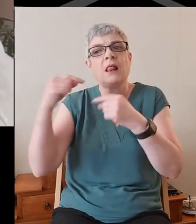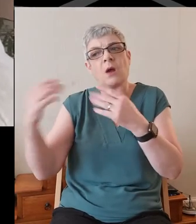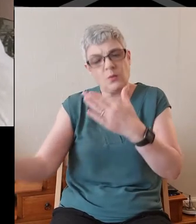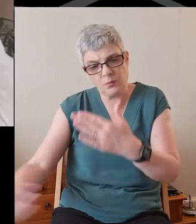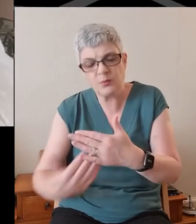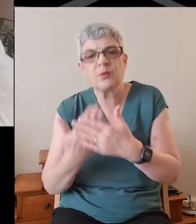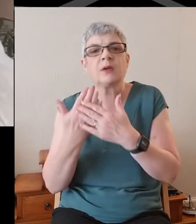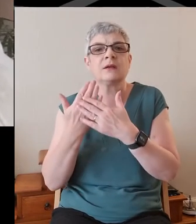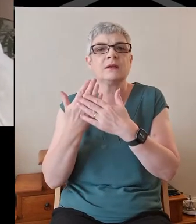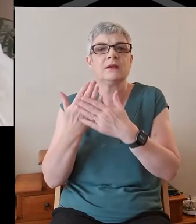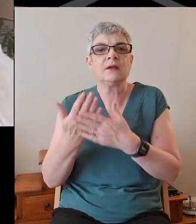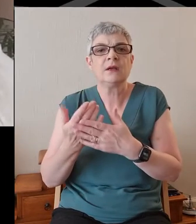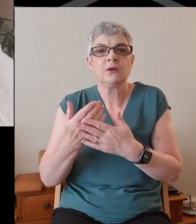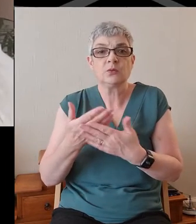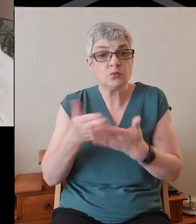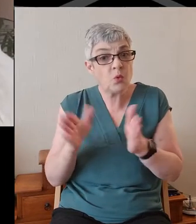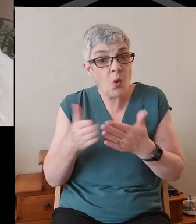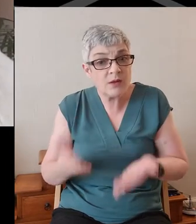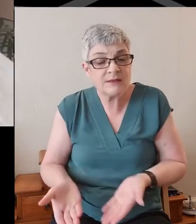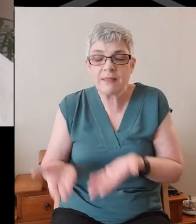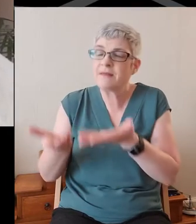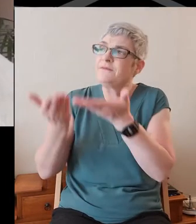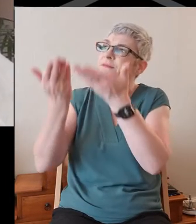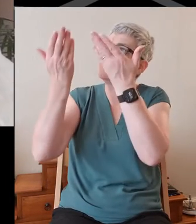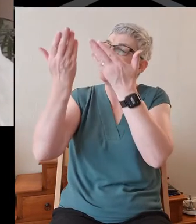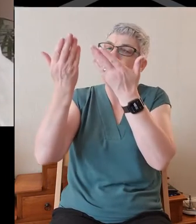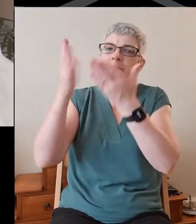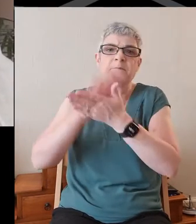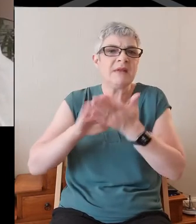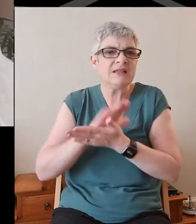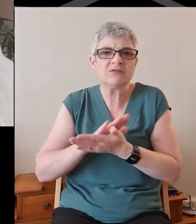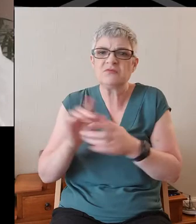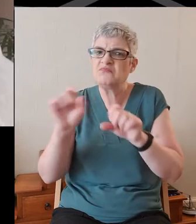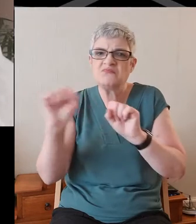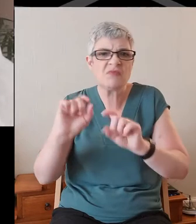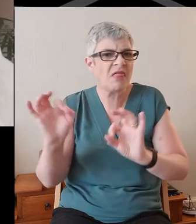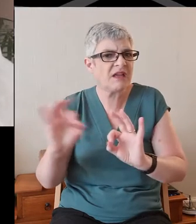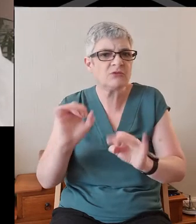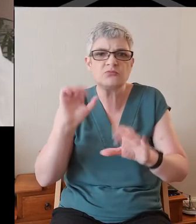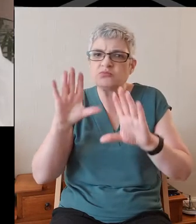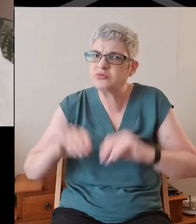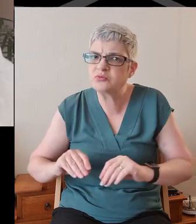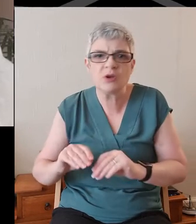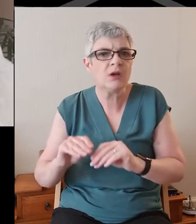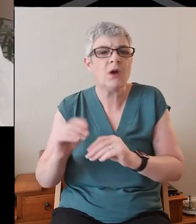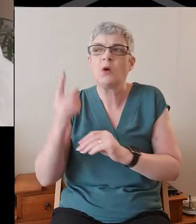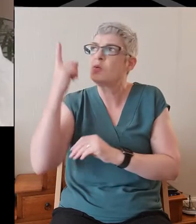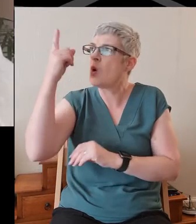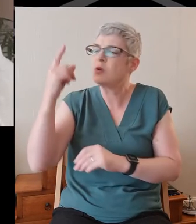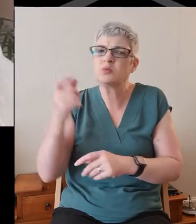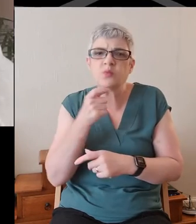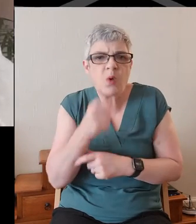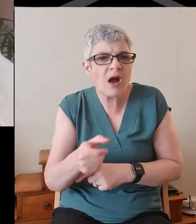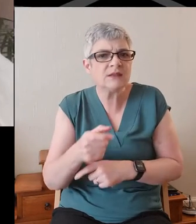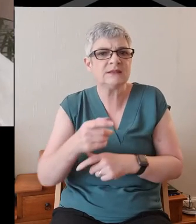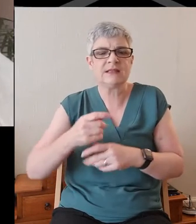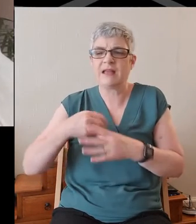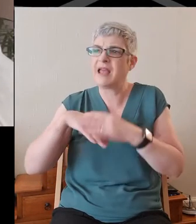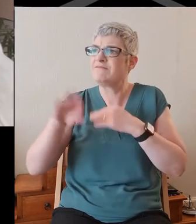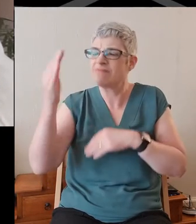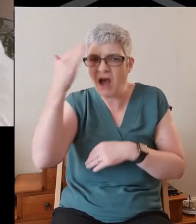Be lifted, you doors. May there be no hindrance for God's word to pierce through our minds and hearts today,